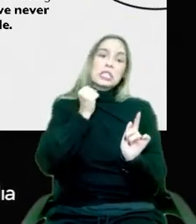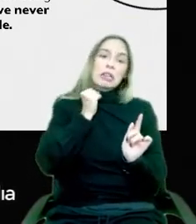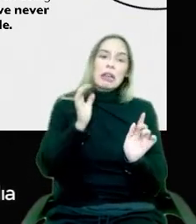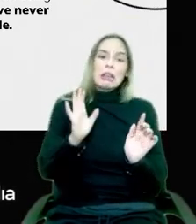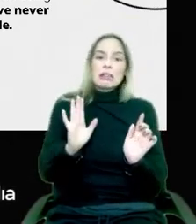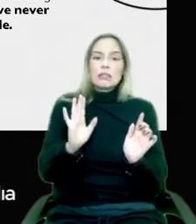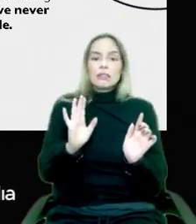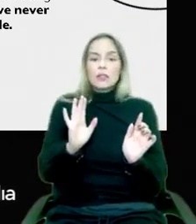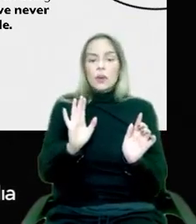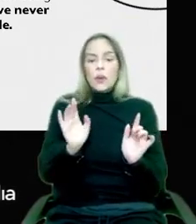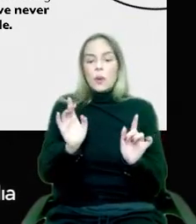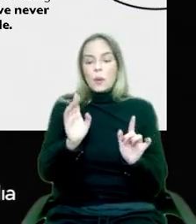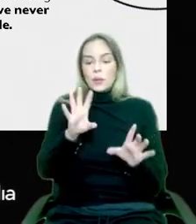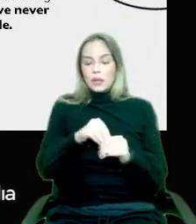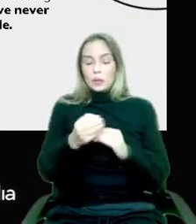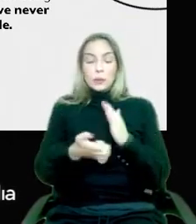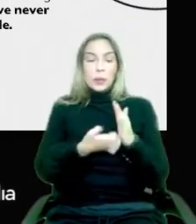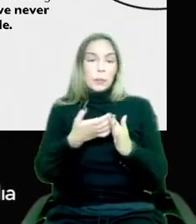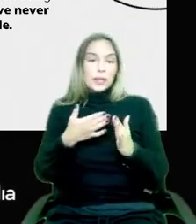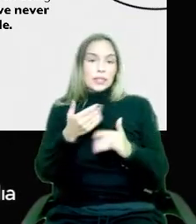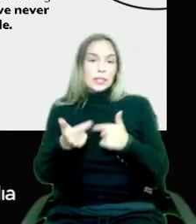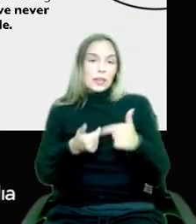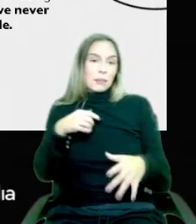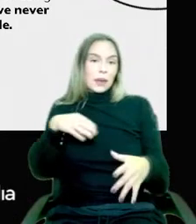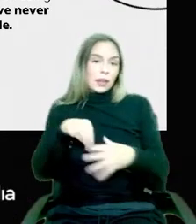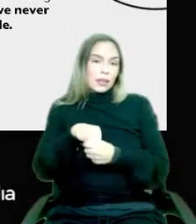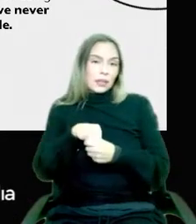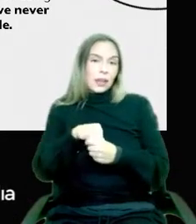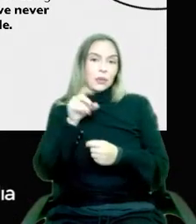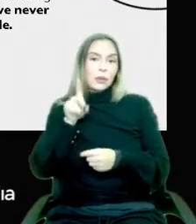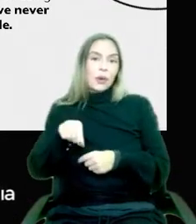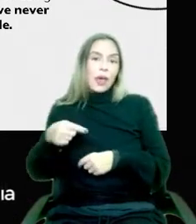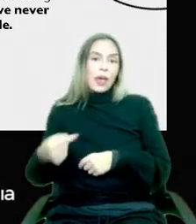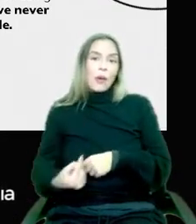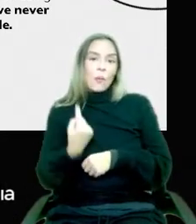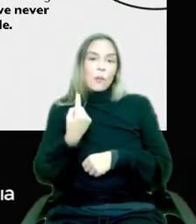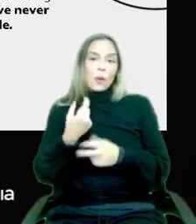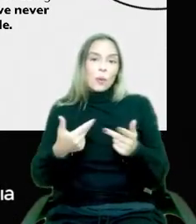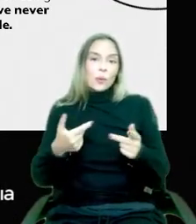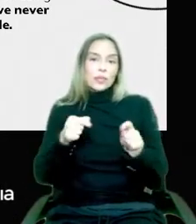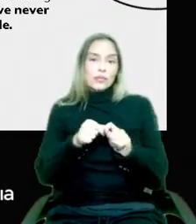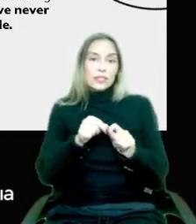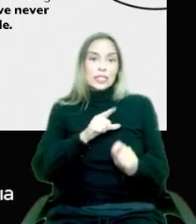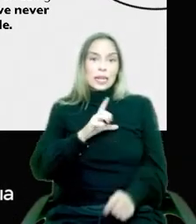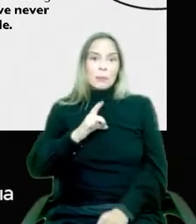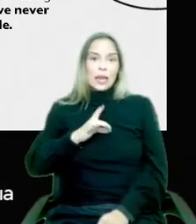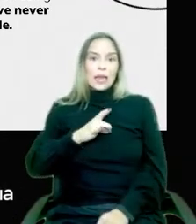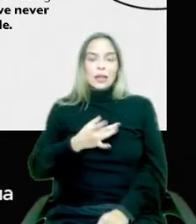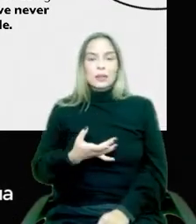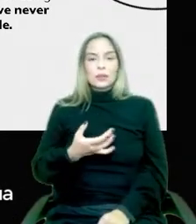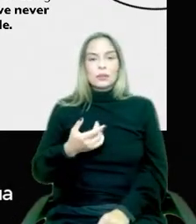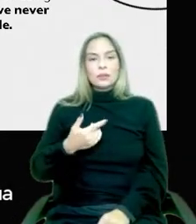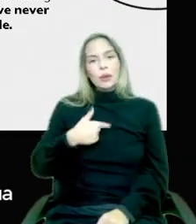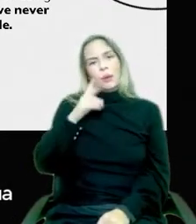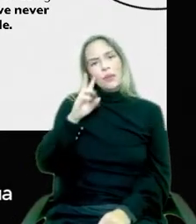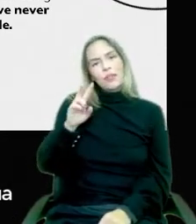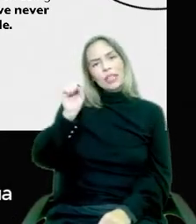company that you work for that is wanting to do it but they're afraid, you know, I was a CES and I saw what